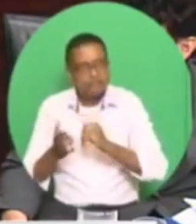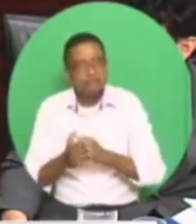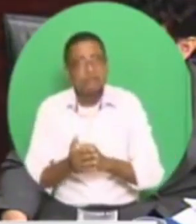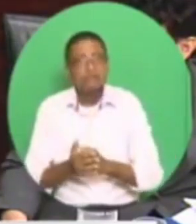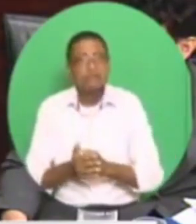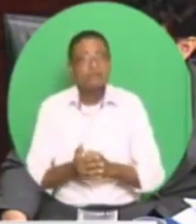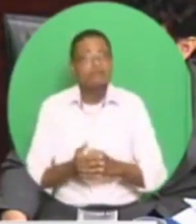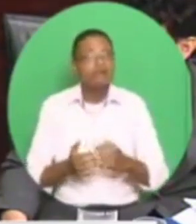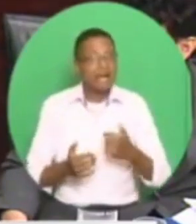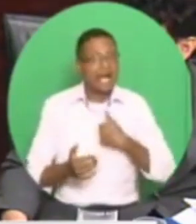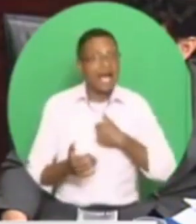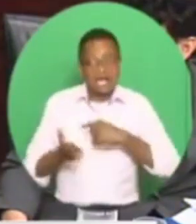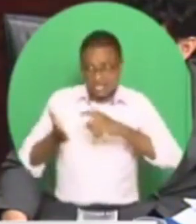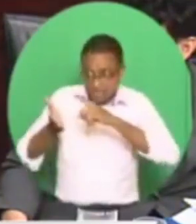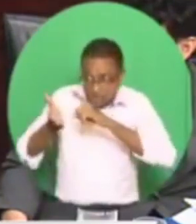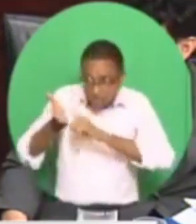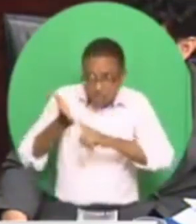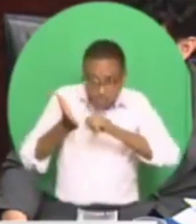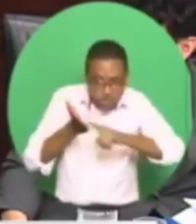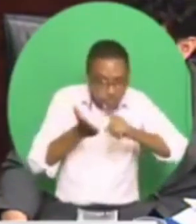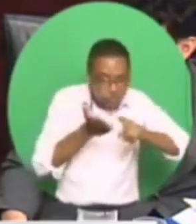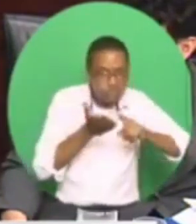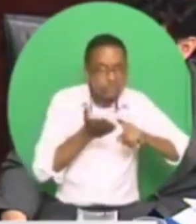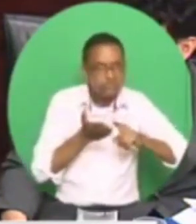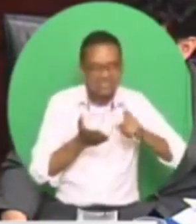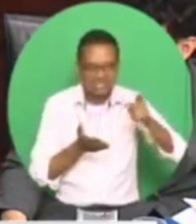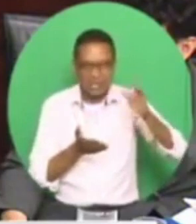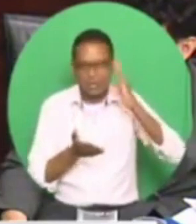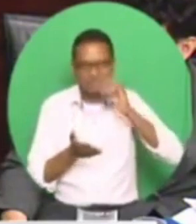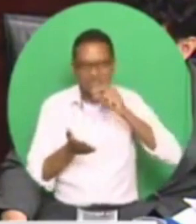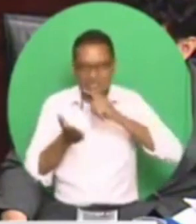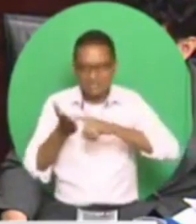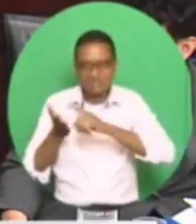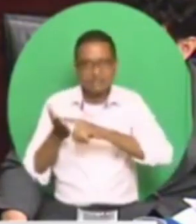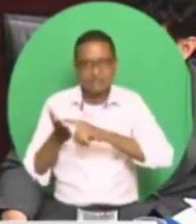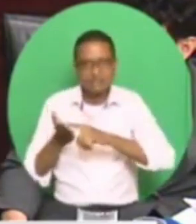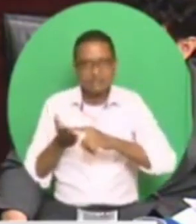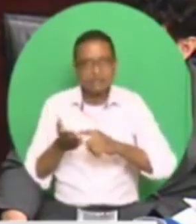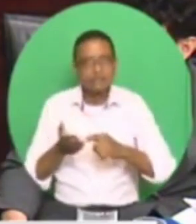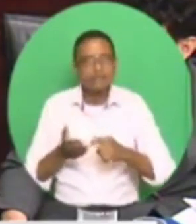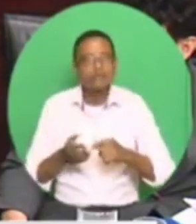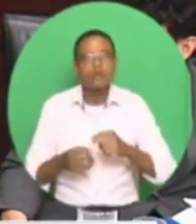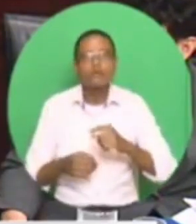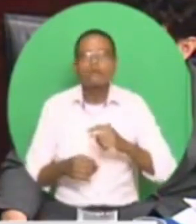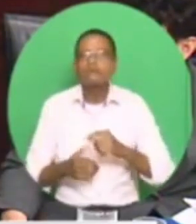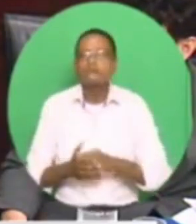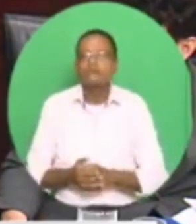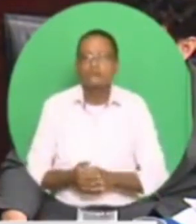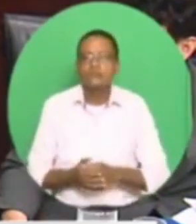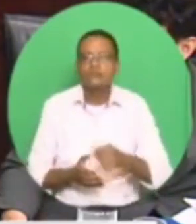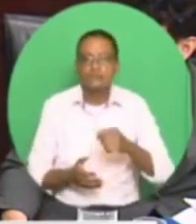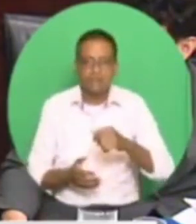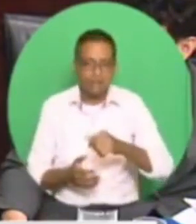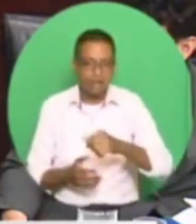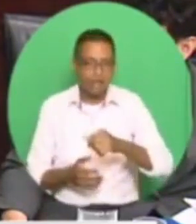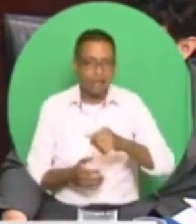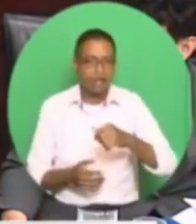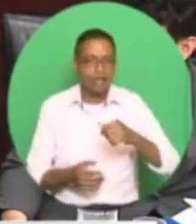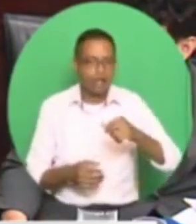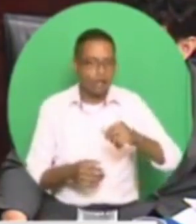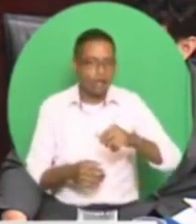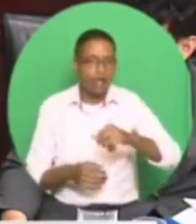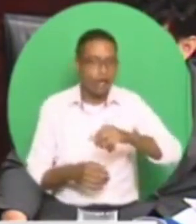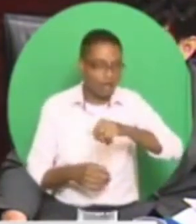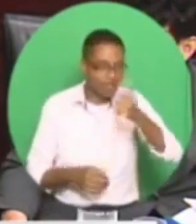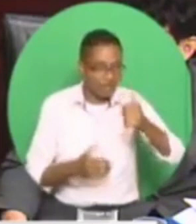Madam Speaker, I investigated, because they won't. But the only thing I could not investigate is something in another jurisdiction, because I did